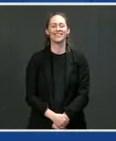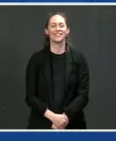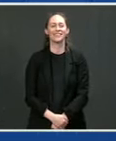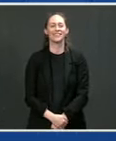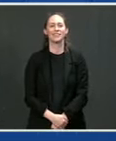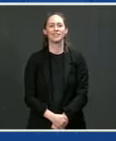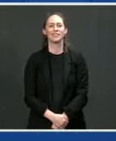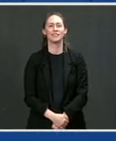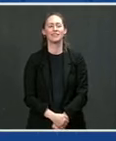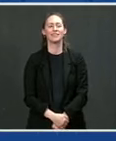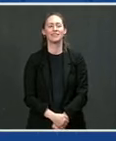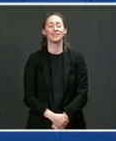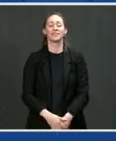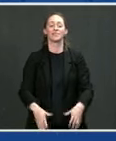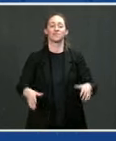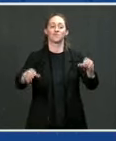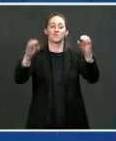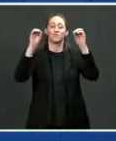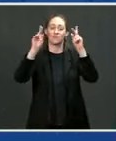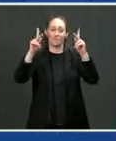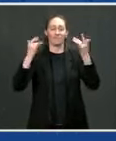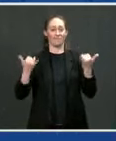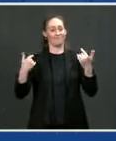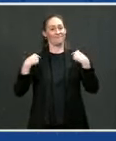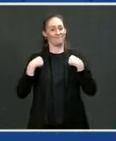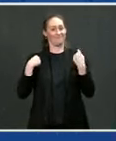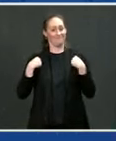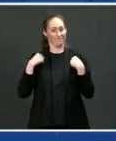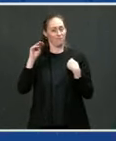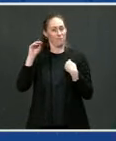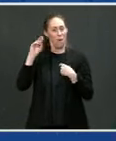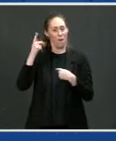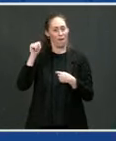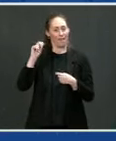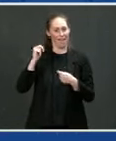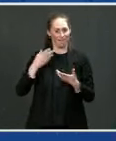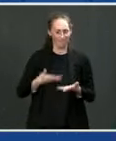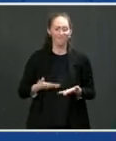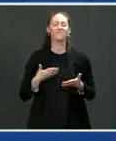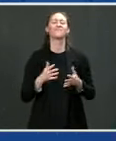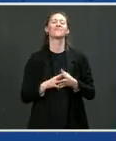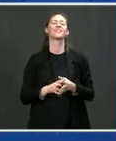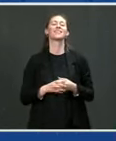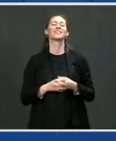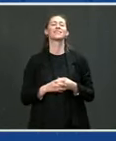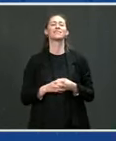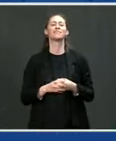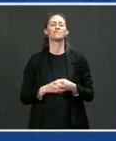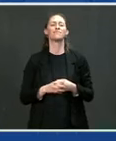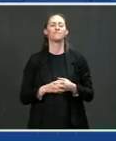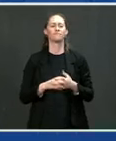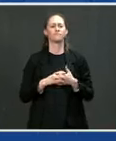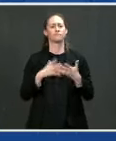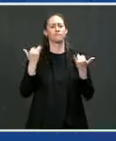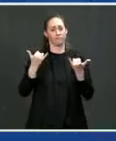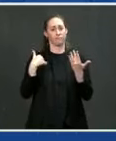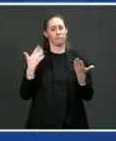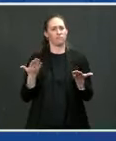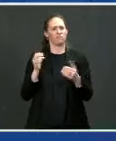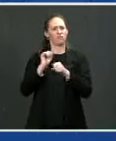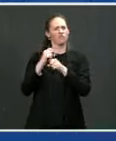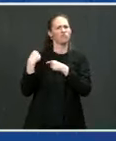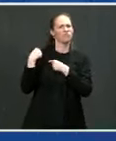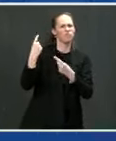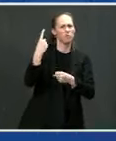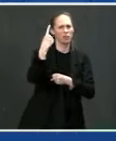Yeah, so I'm, I'm working here. I've been here for about a year and a half and I love it here.